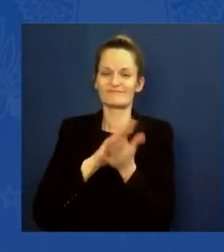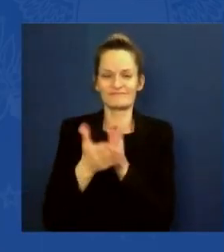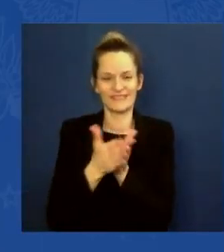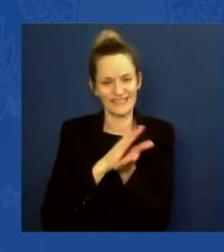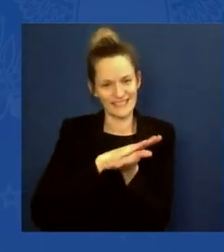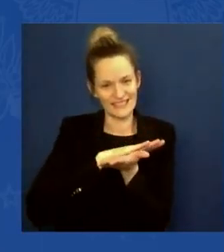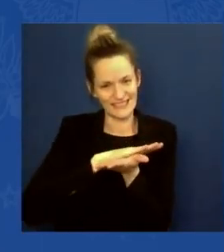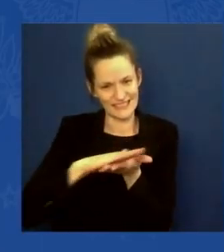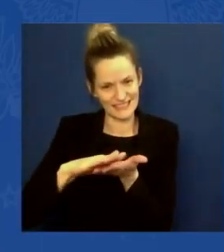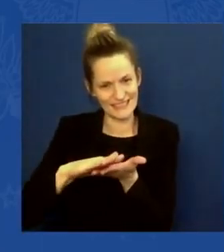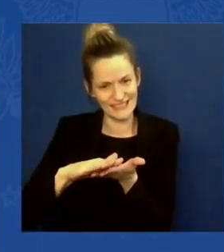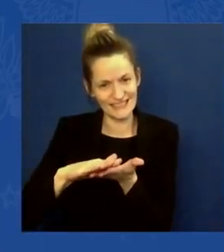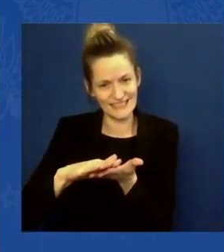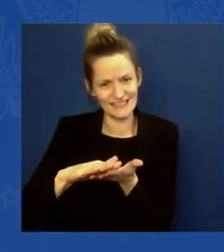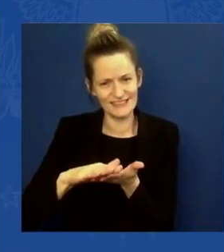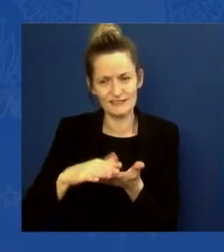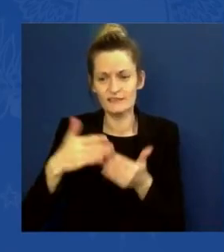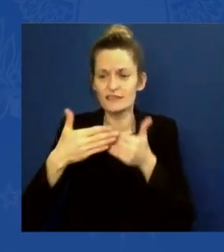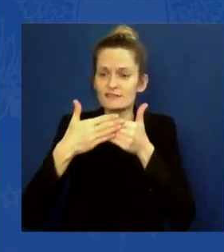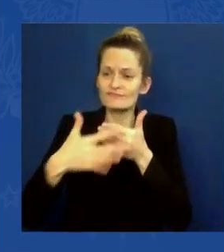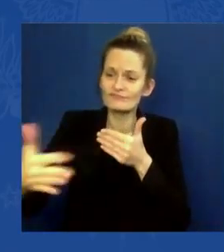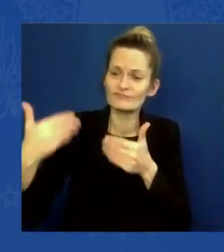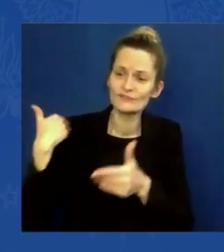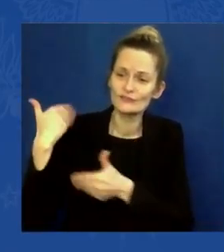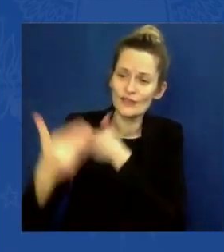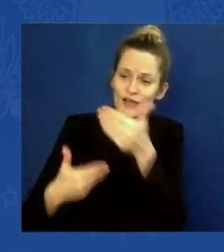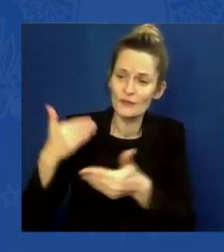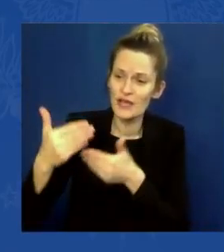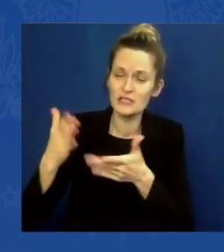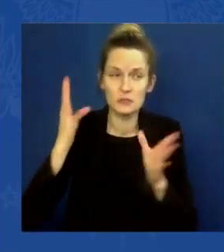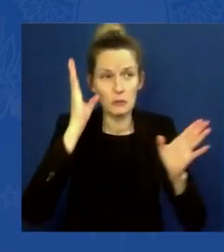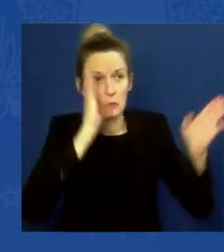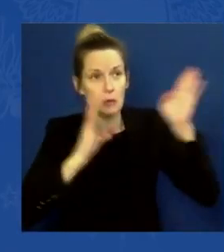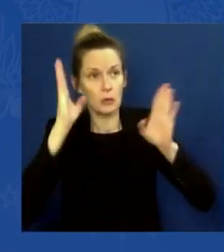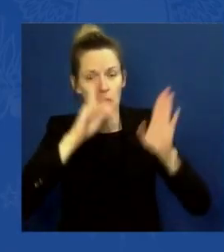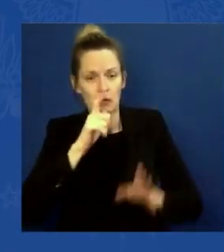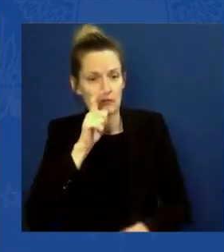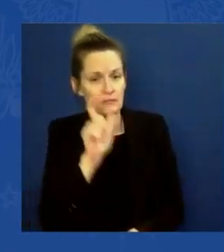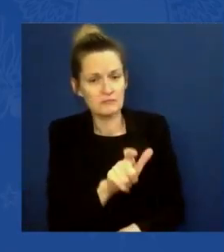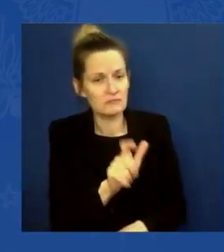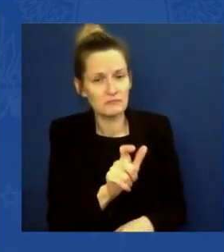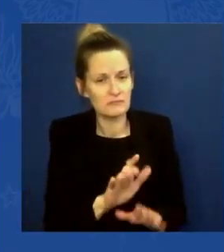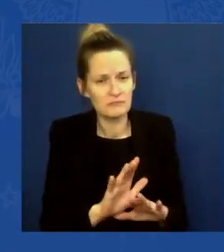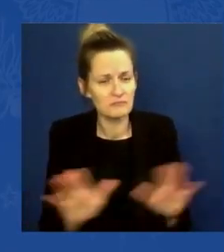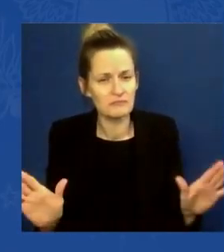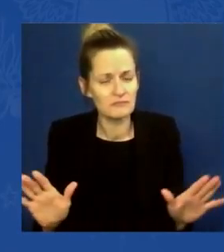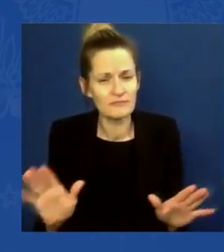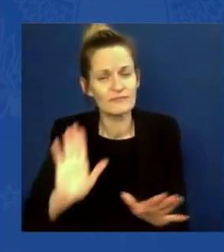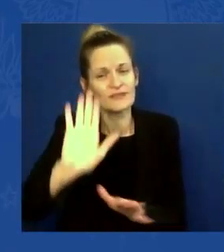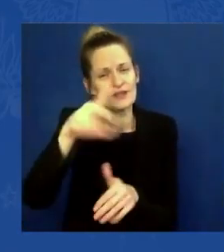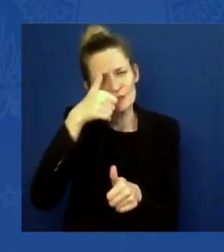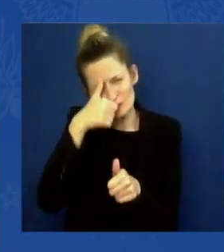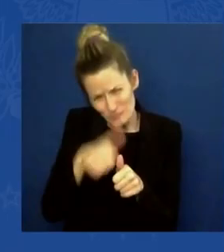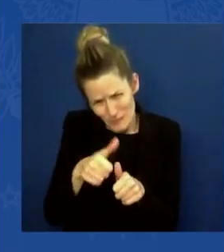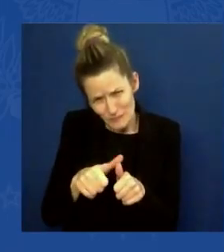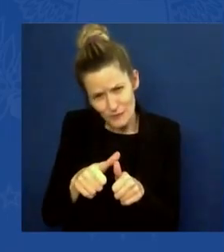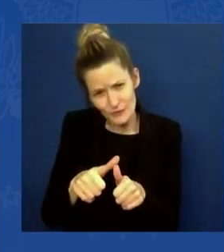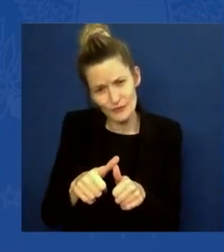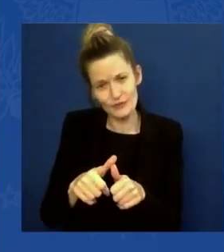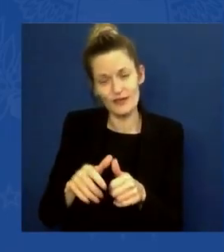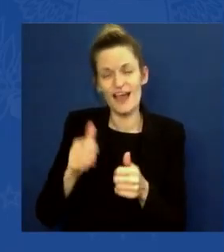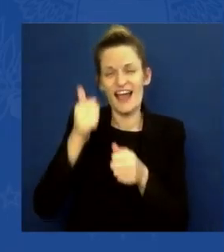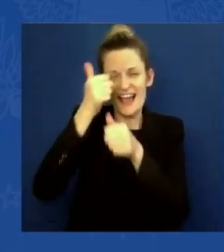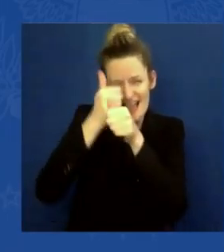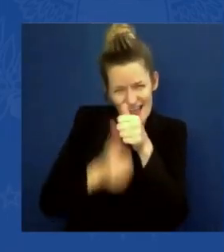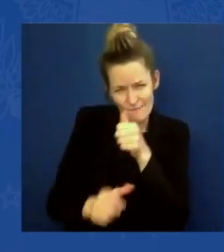there's not a damn thing we're unable to do in America when we put our — when we've come together. Never, ever have we failed.